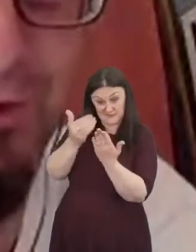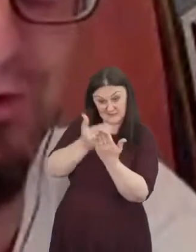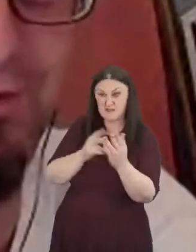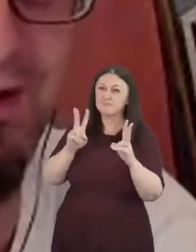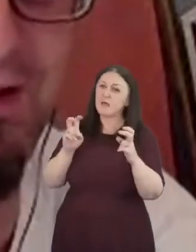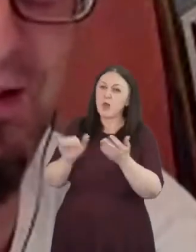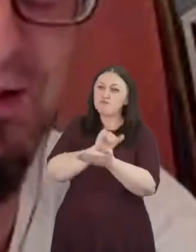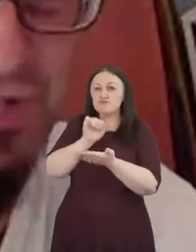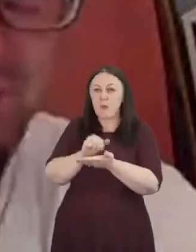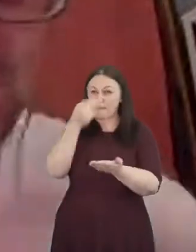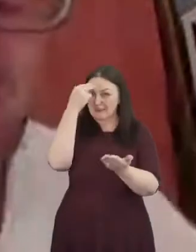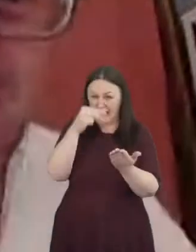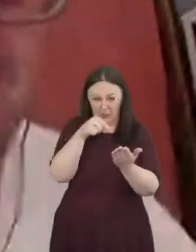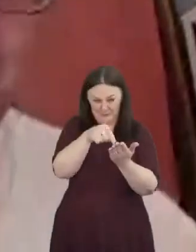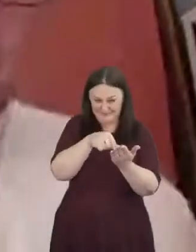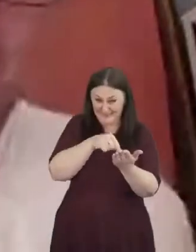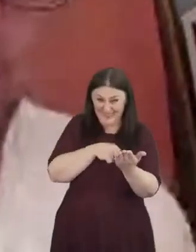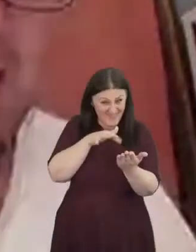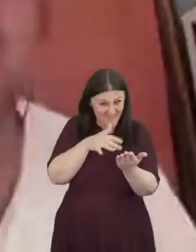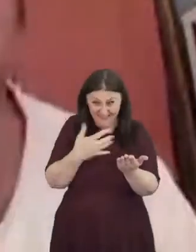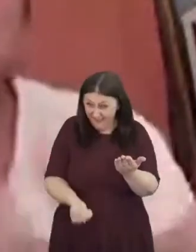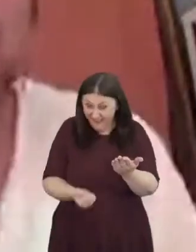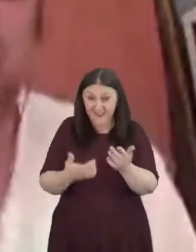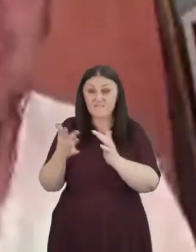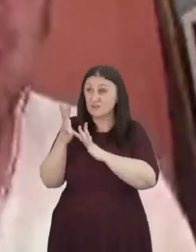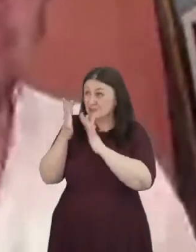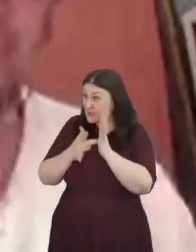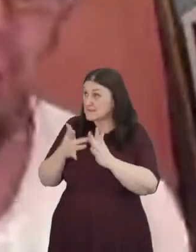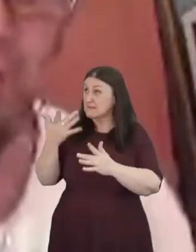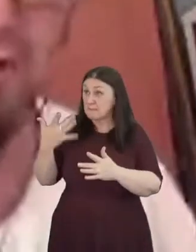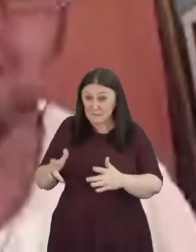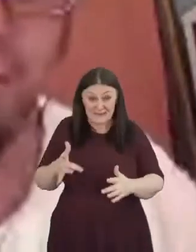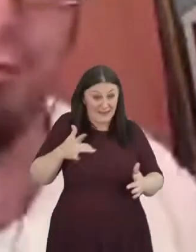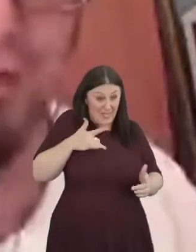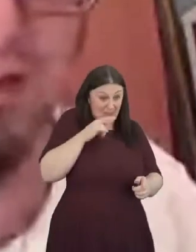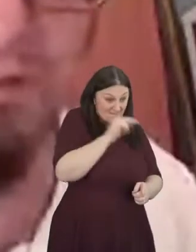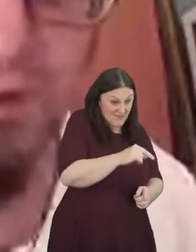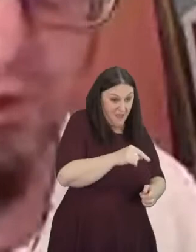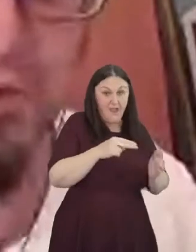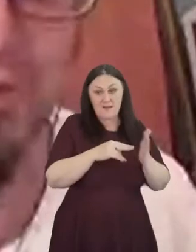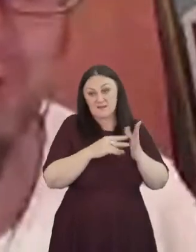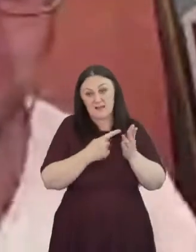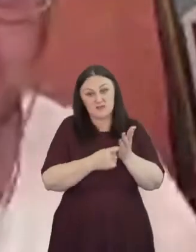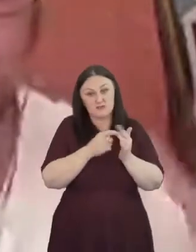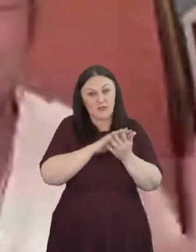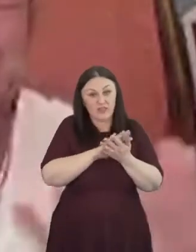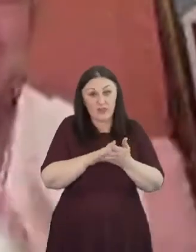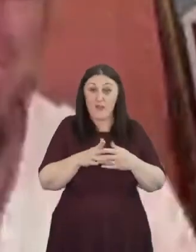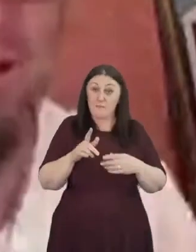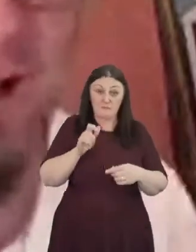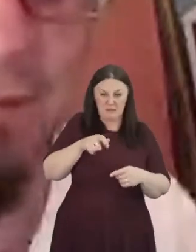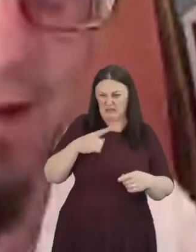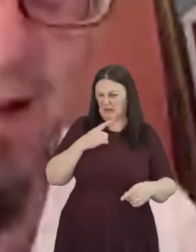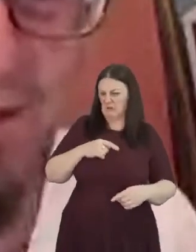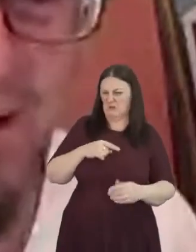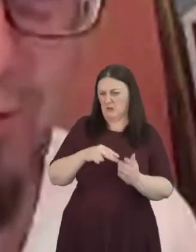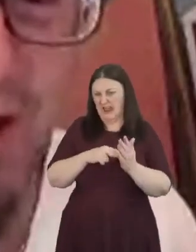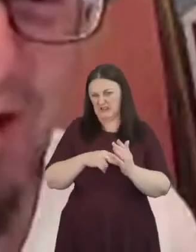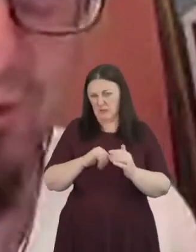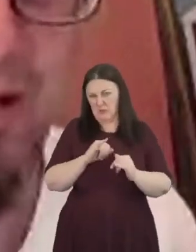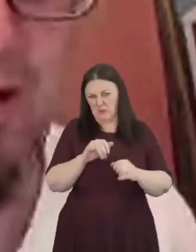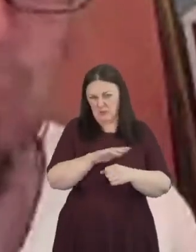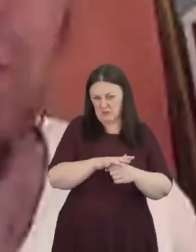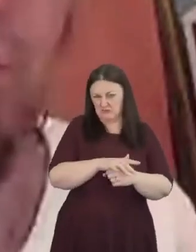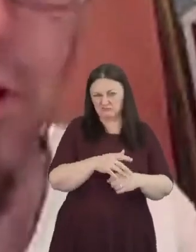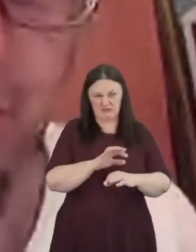nouns are important uh jesus had a name he had a place he came from nazareth where folks said nothing good could come you know he spent time in these